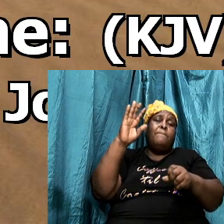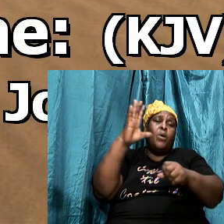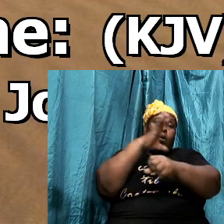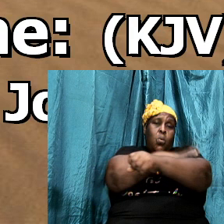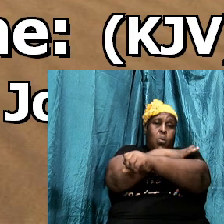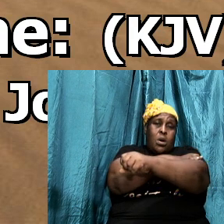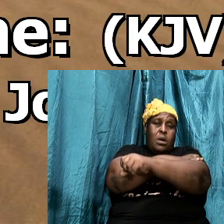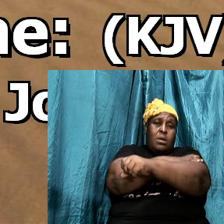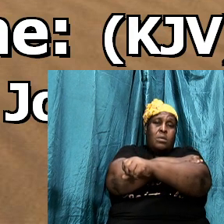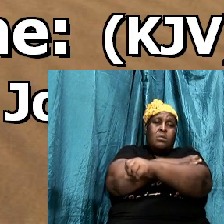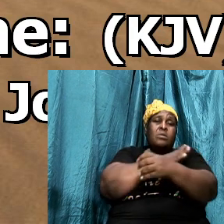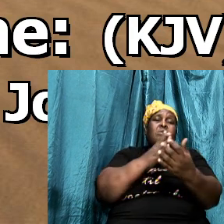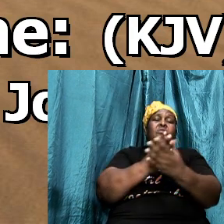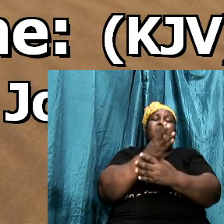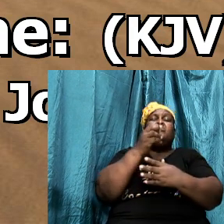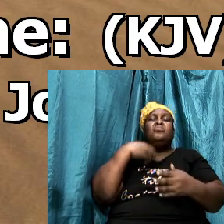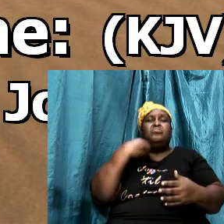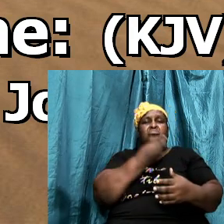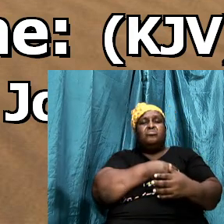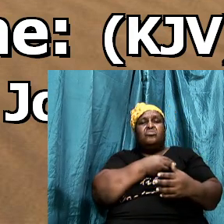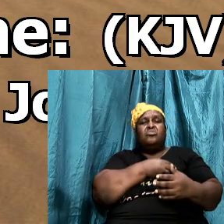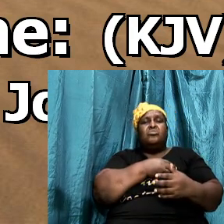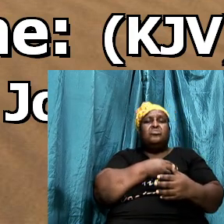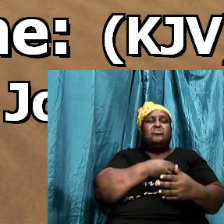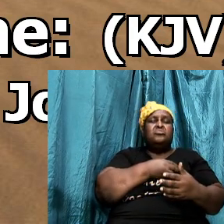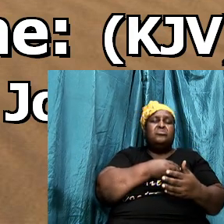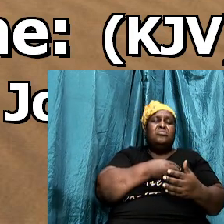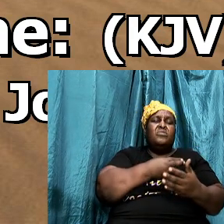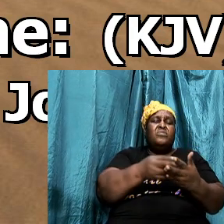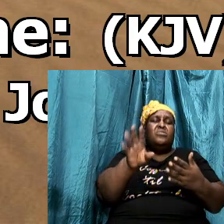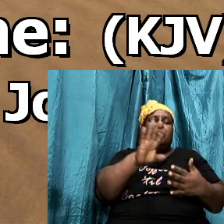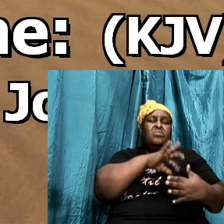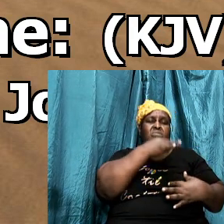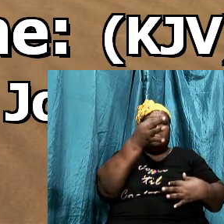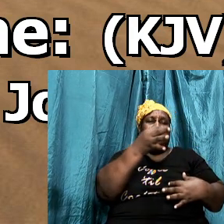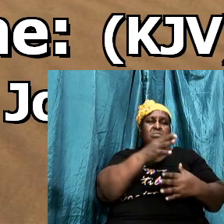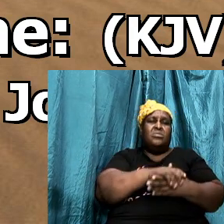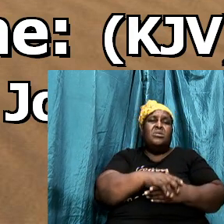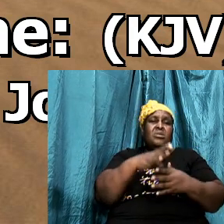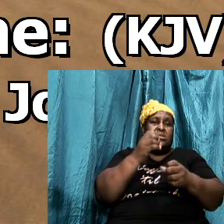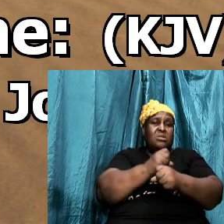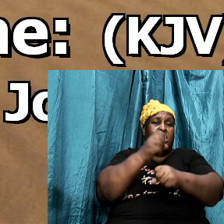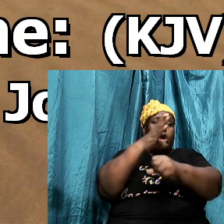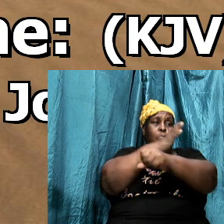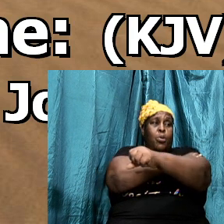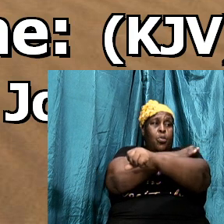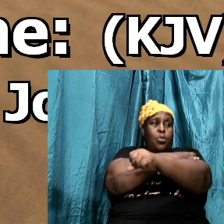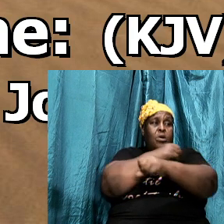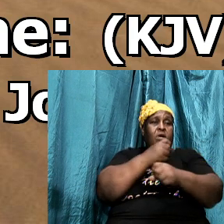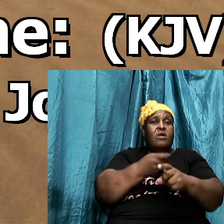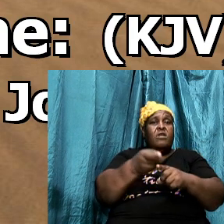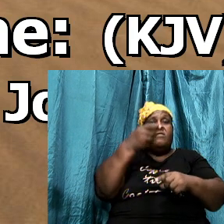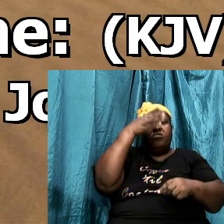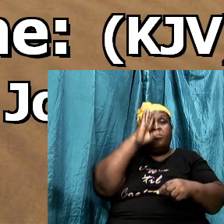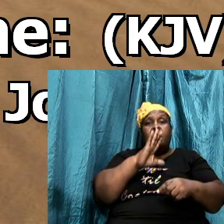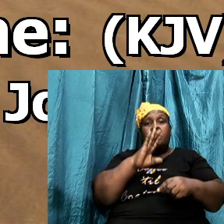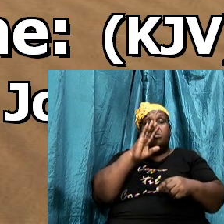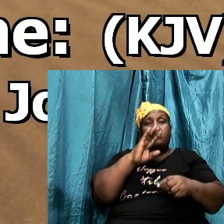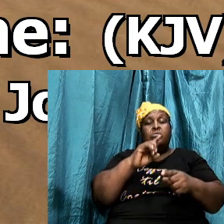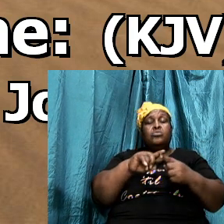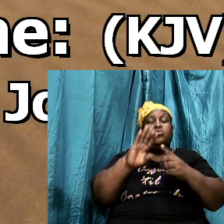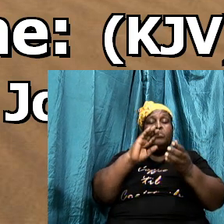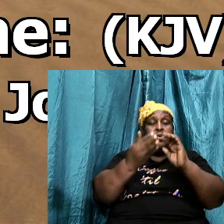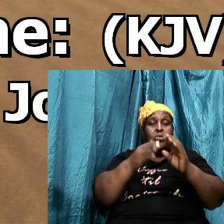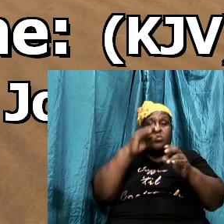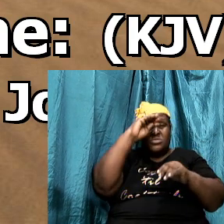in us through the Holy Ghost so it is going to take power from God for us to become the son so he said but as